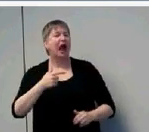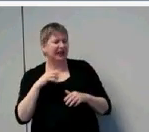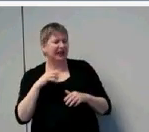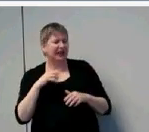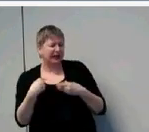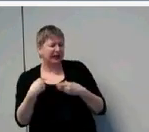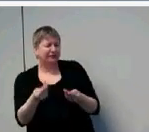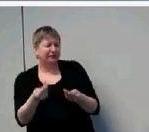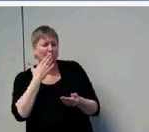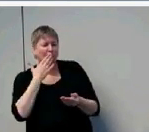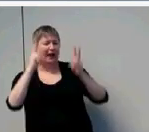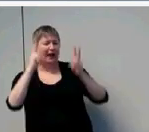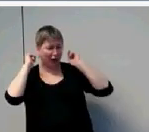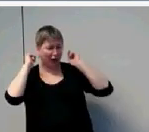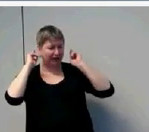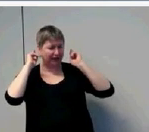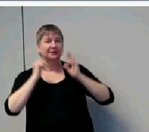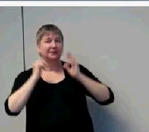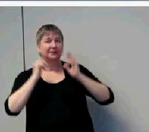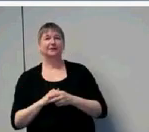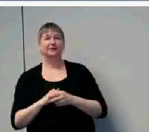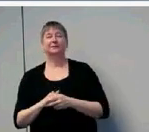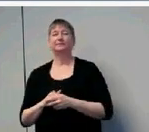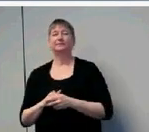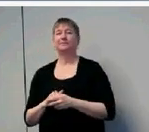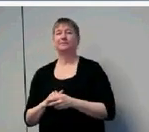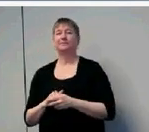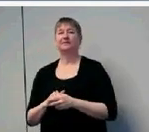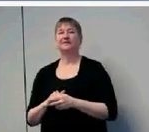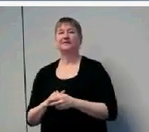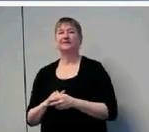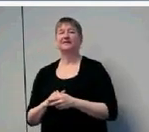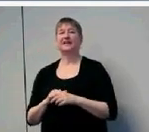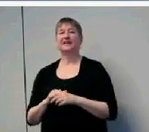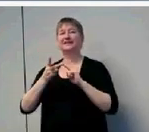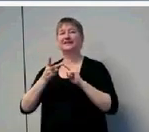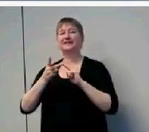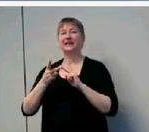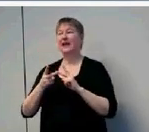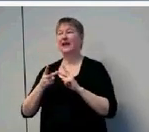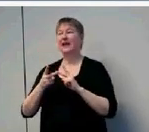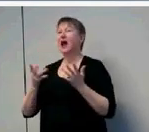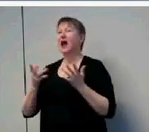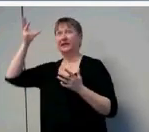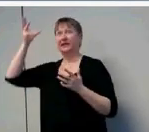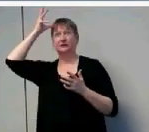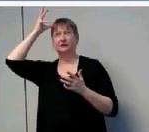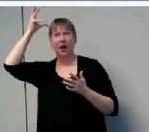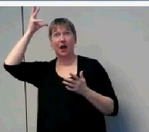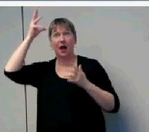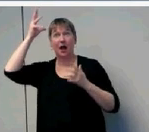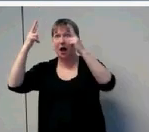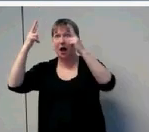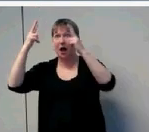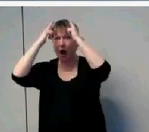he said. And here's the second part. But the dad cut off almost all of the